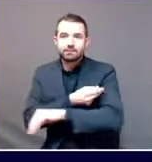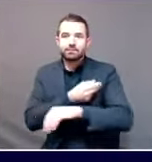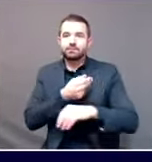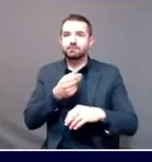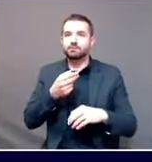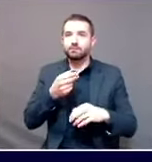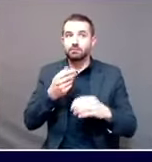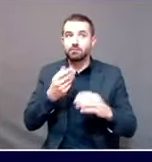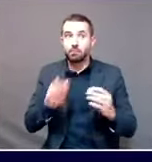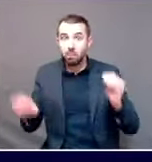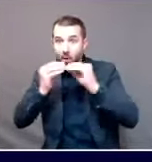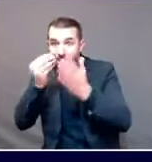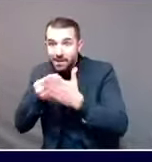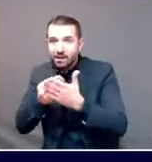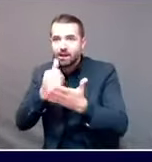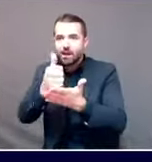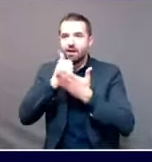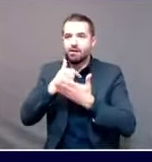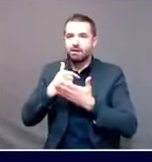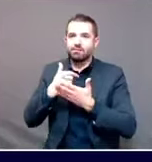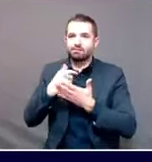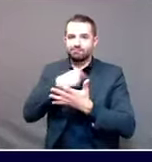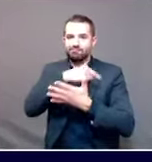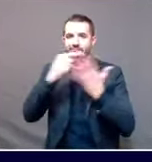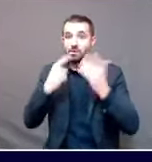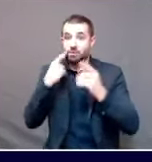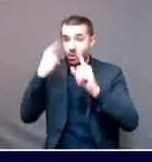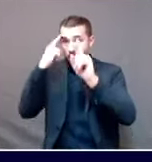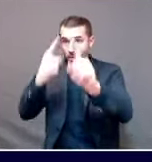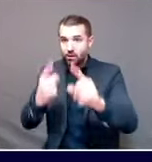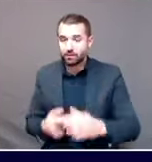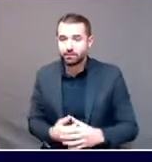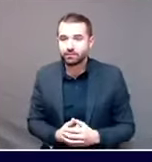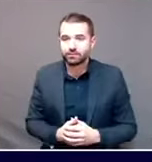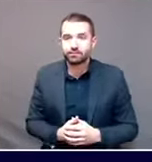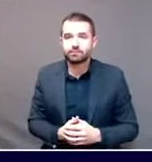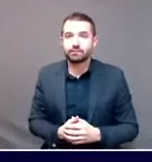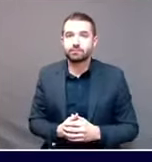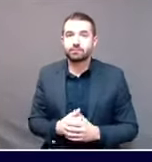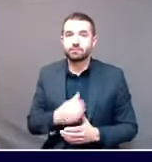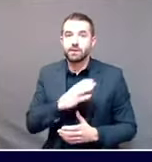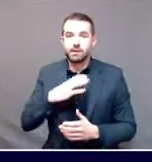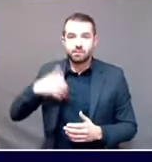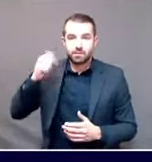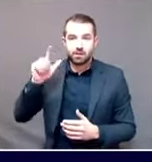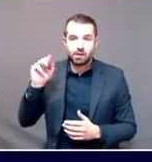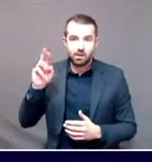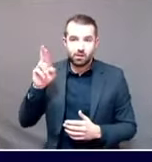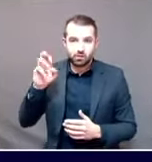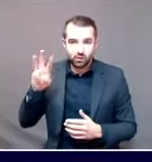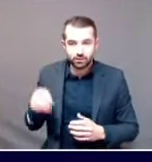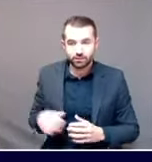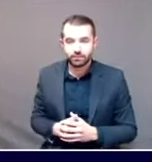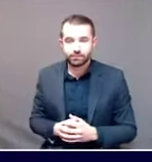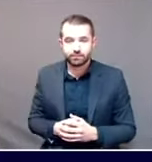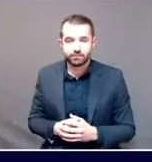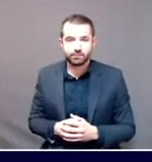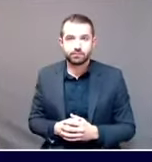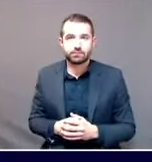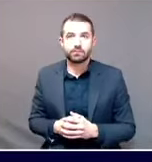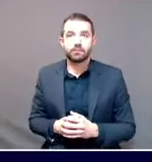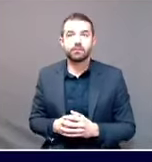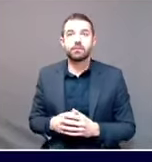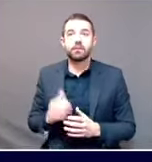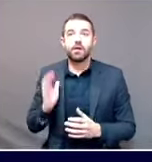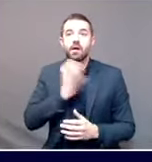The way the federal government has structured funding for the COVID vaccine is through two mechanisms. First,